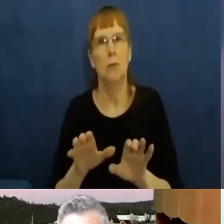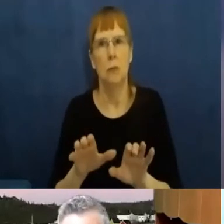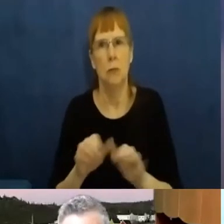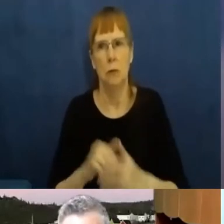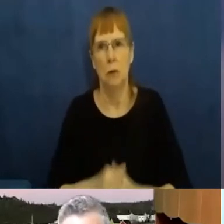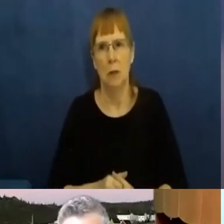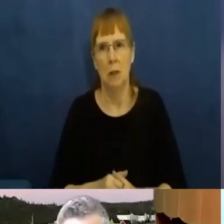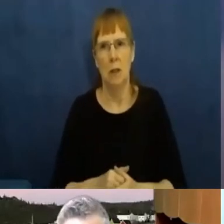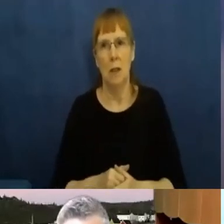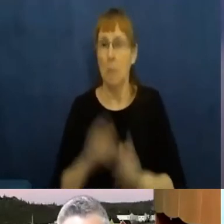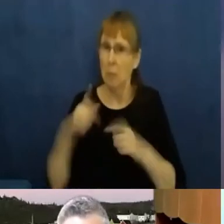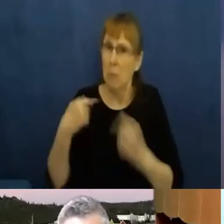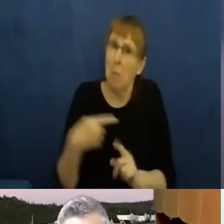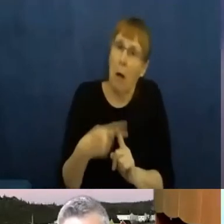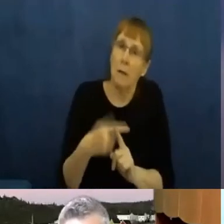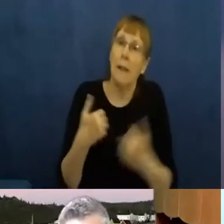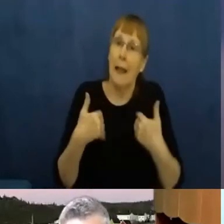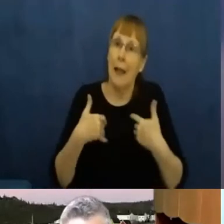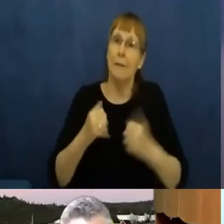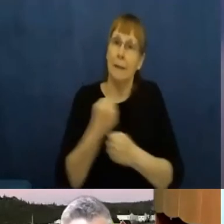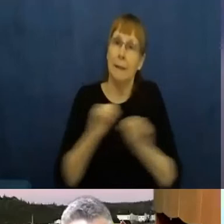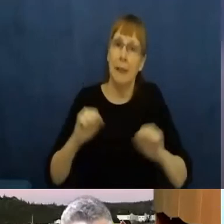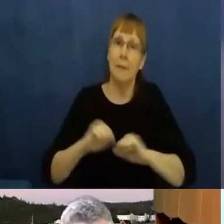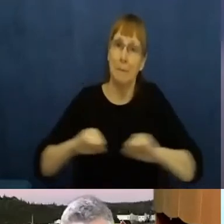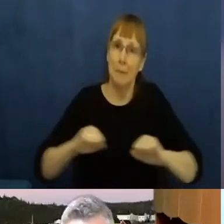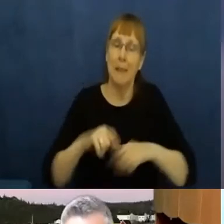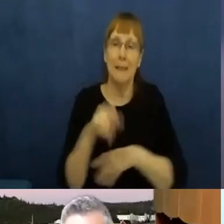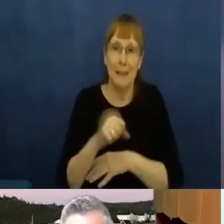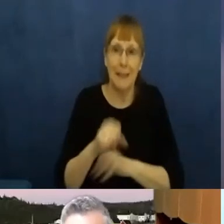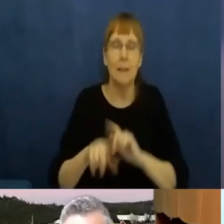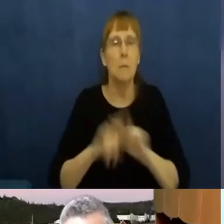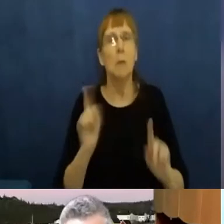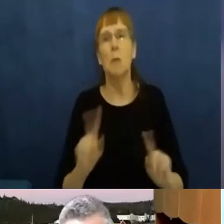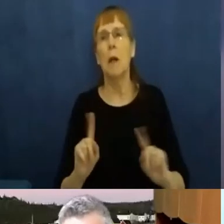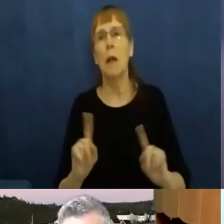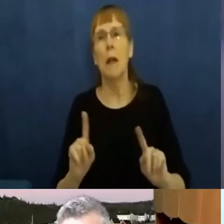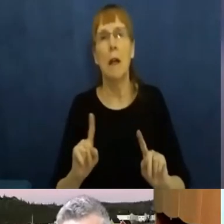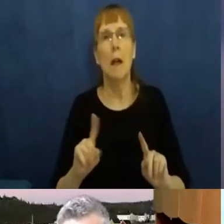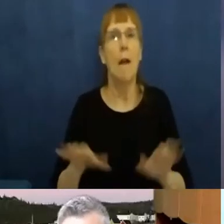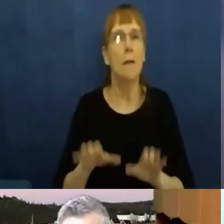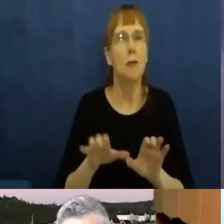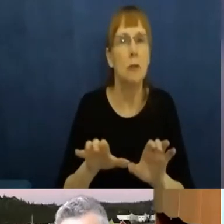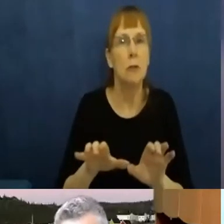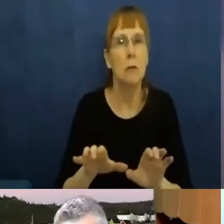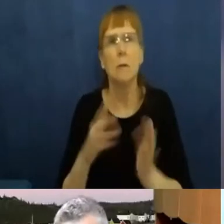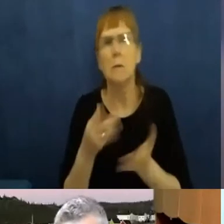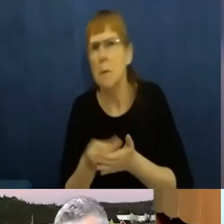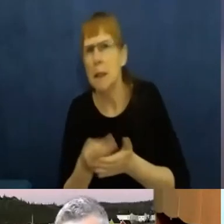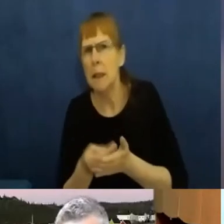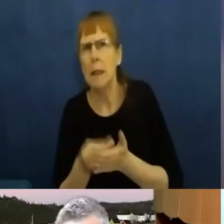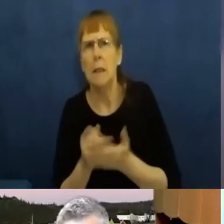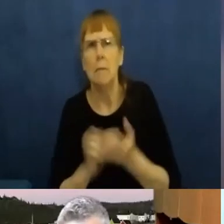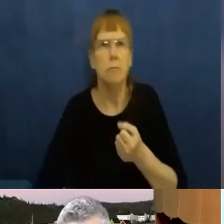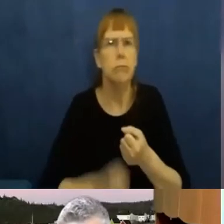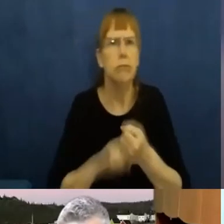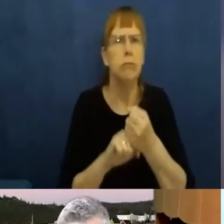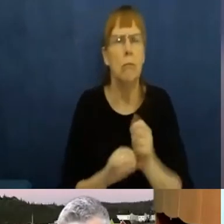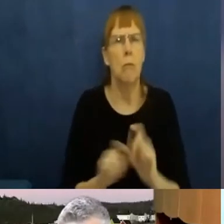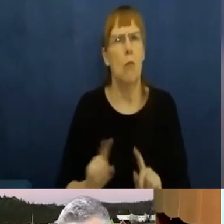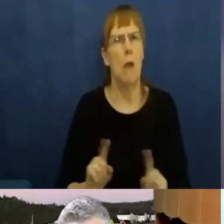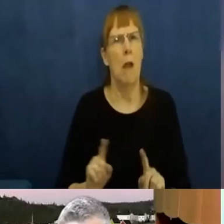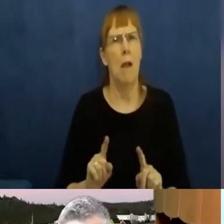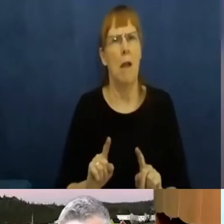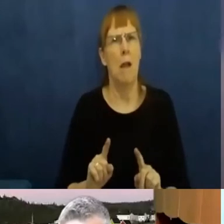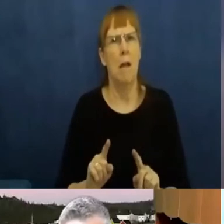positive. But at the end of the day, there needs to be action taken and money and resources got to be put to these